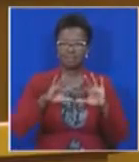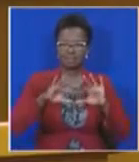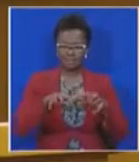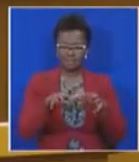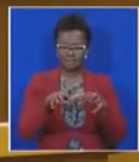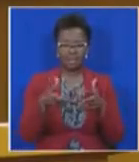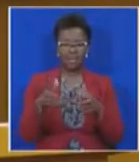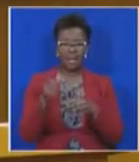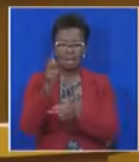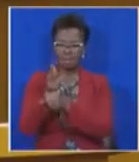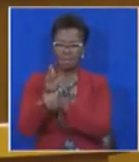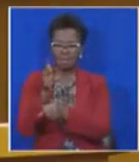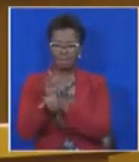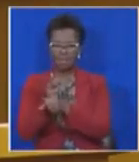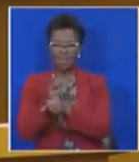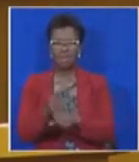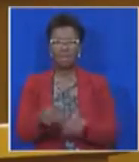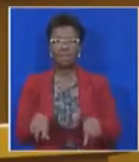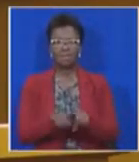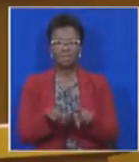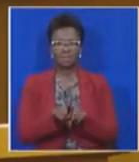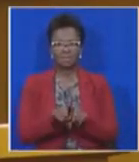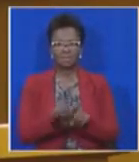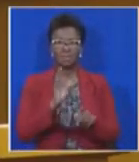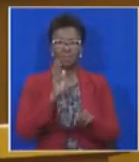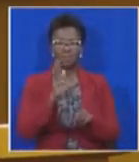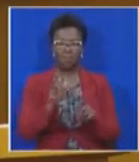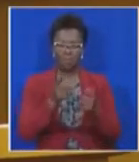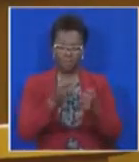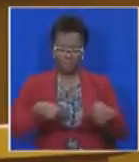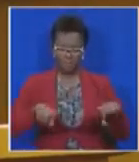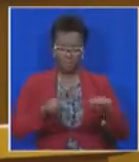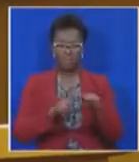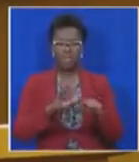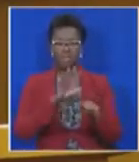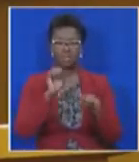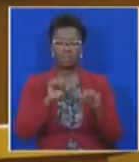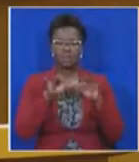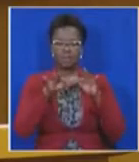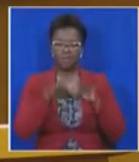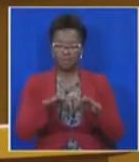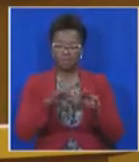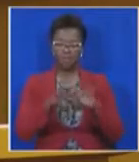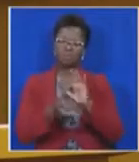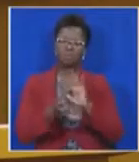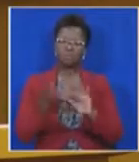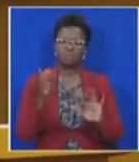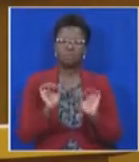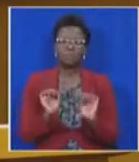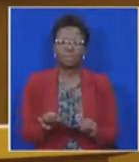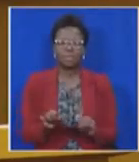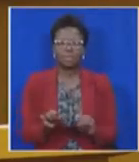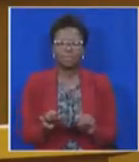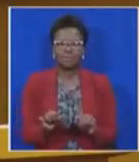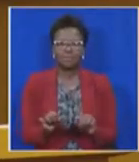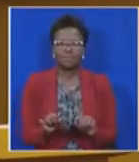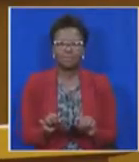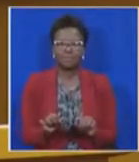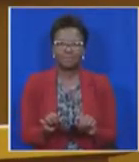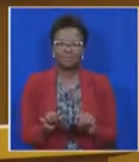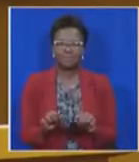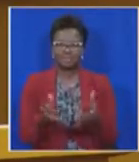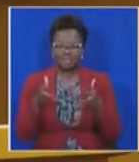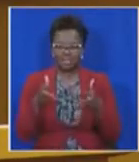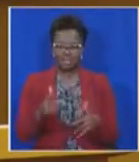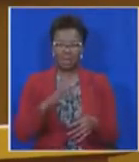media and ultimately at war with us, the people, the citizens of South Africa. All for